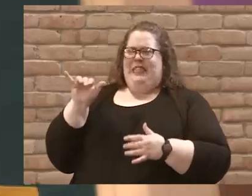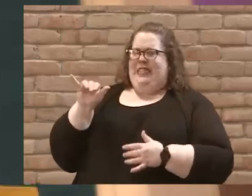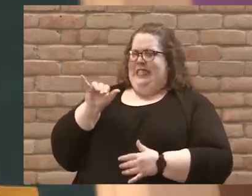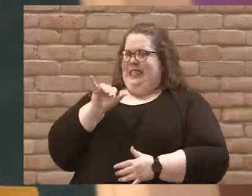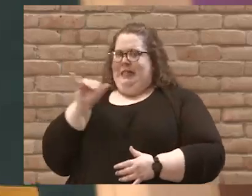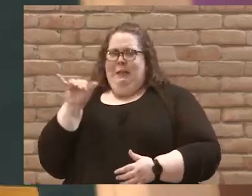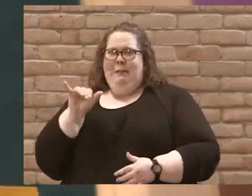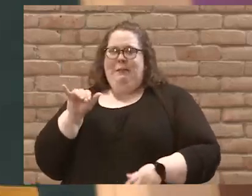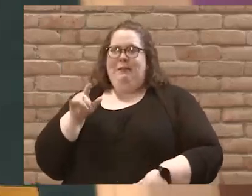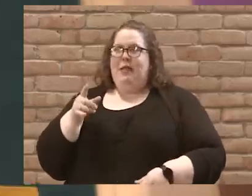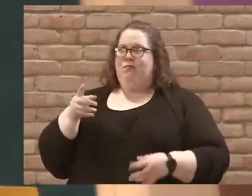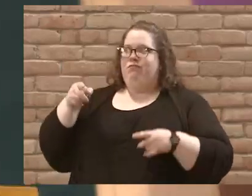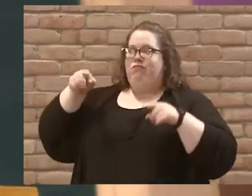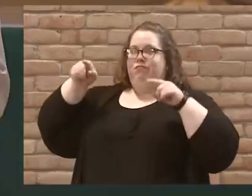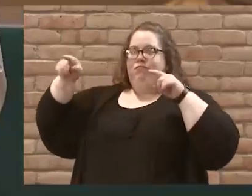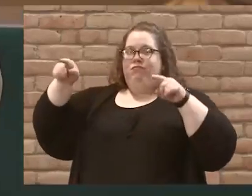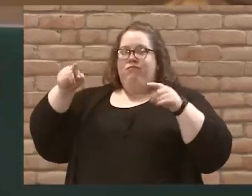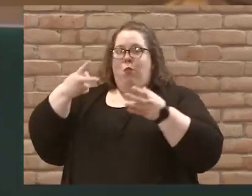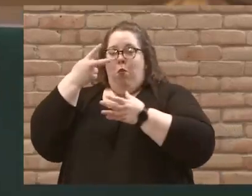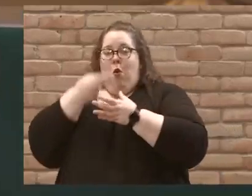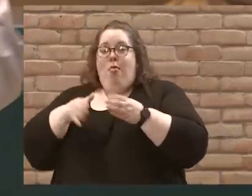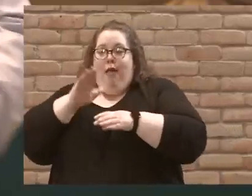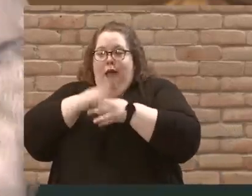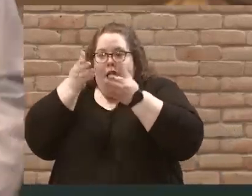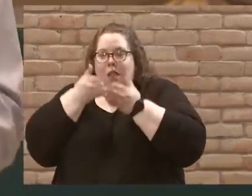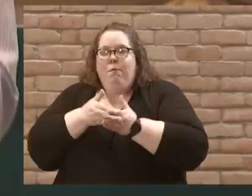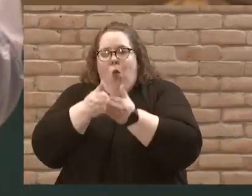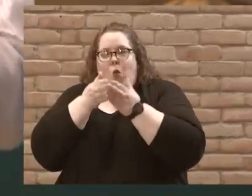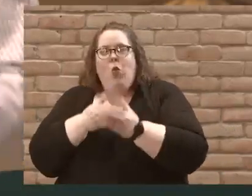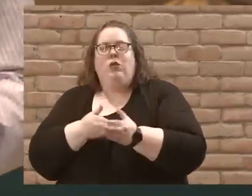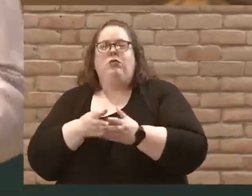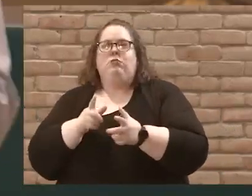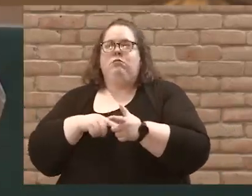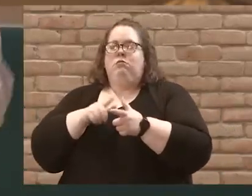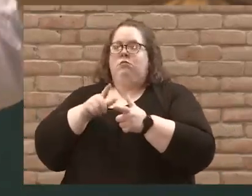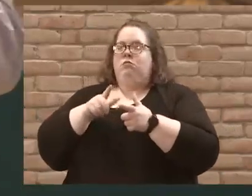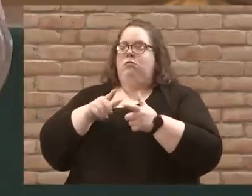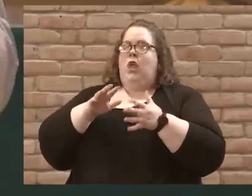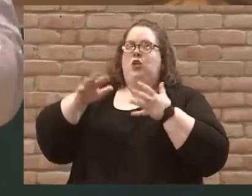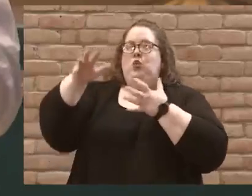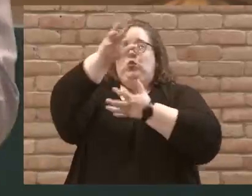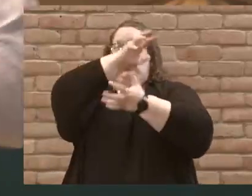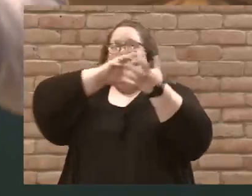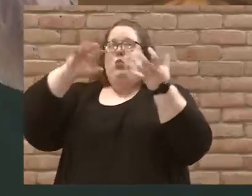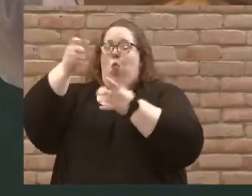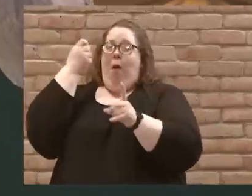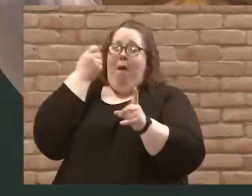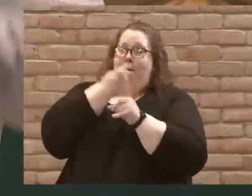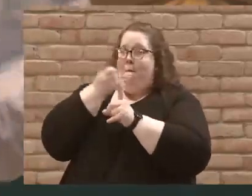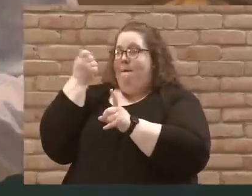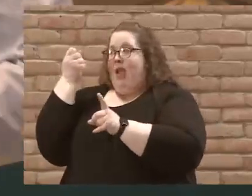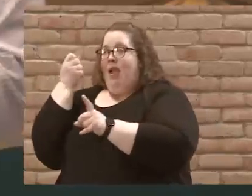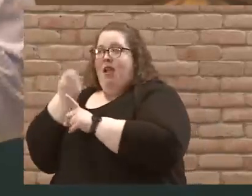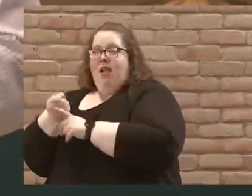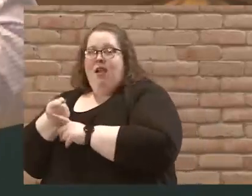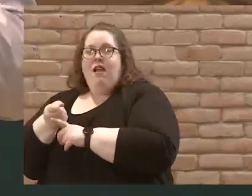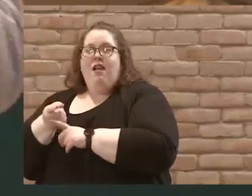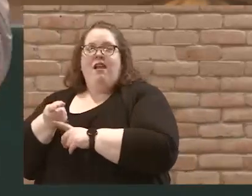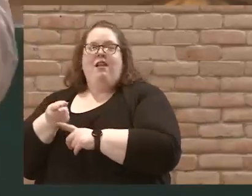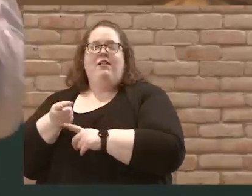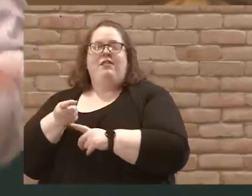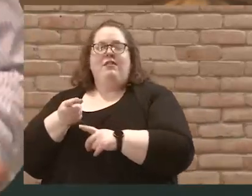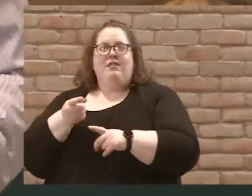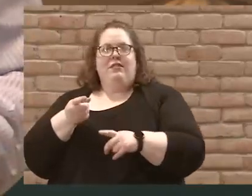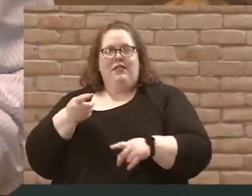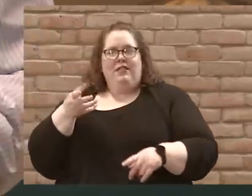both guys on a boat, and there's a large storm that comes up that leaves the sailors freaking out